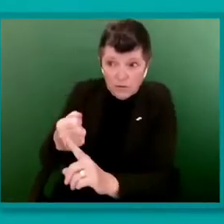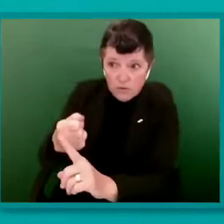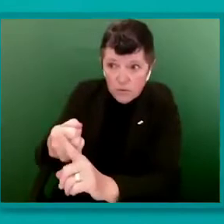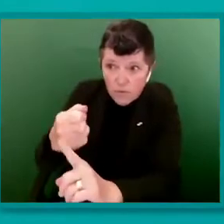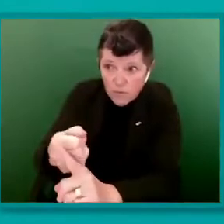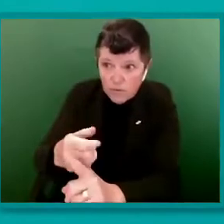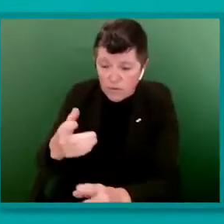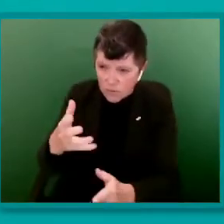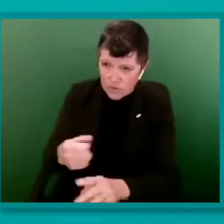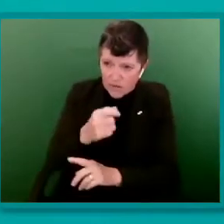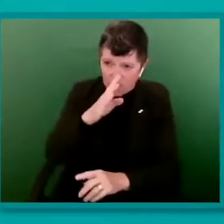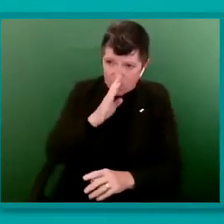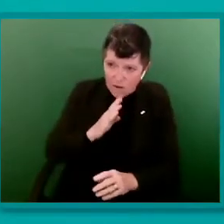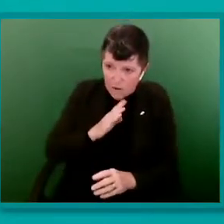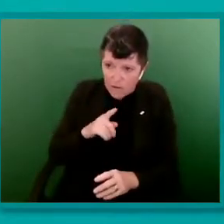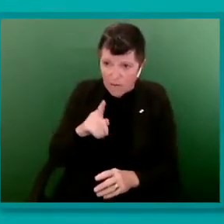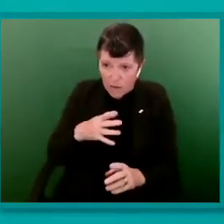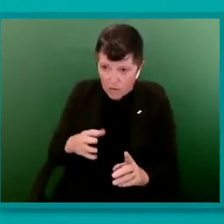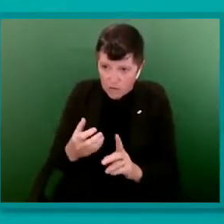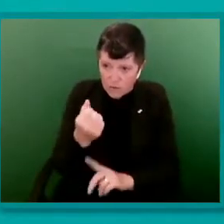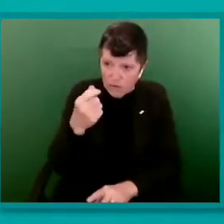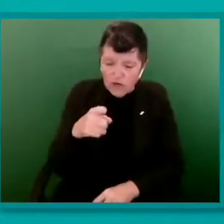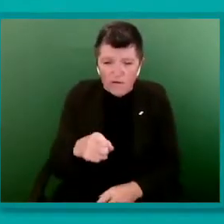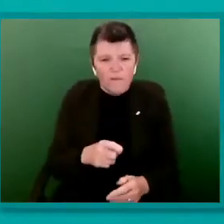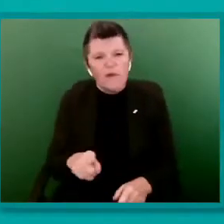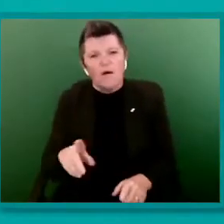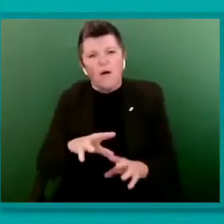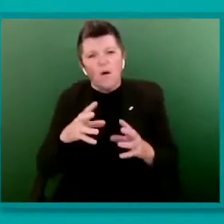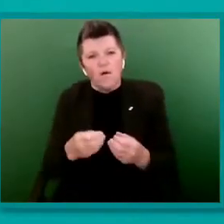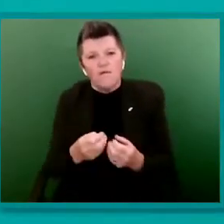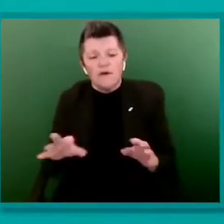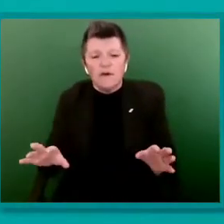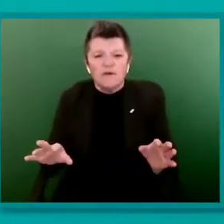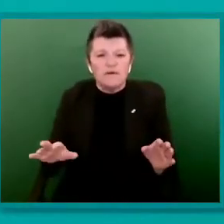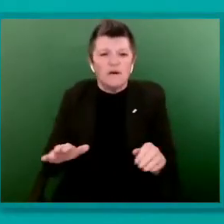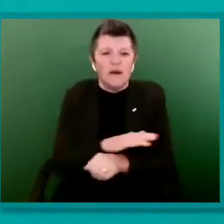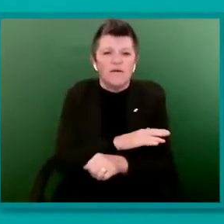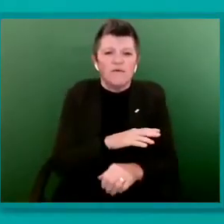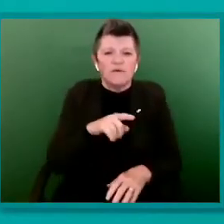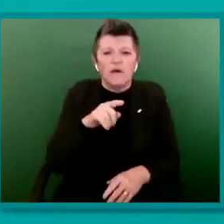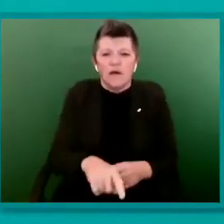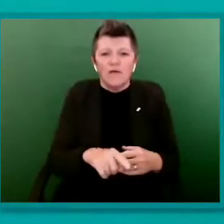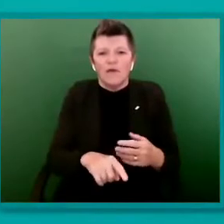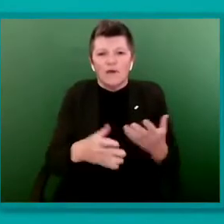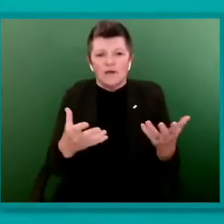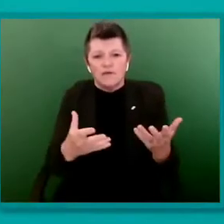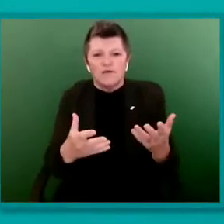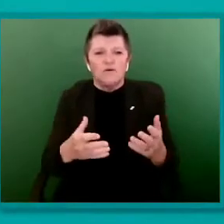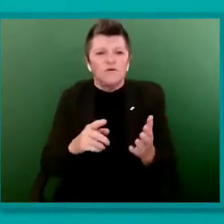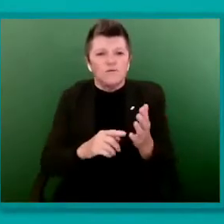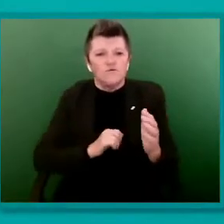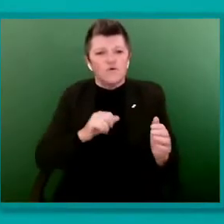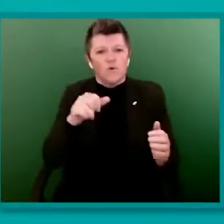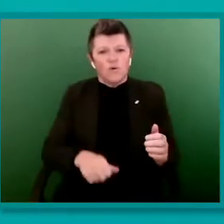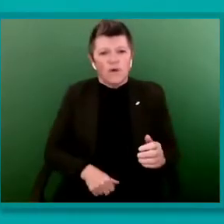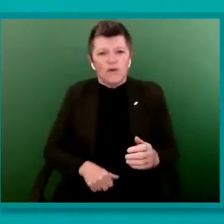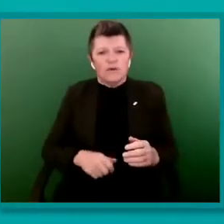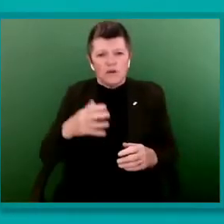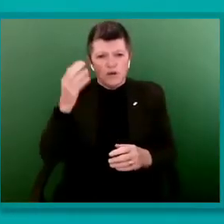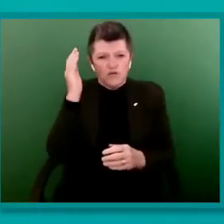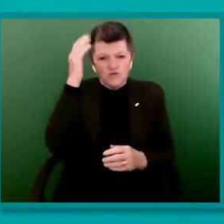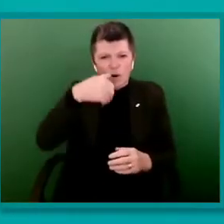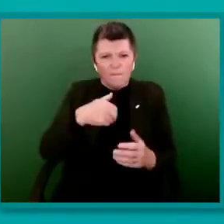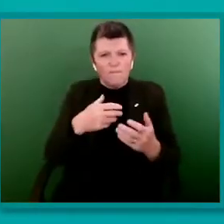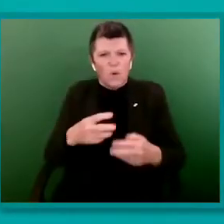this is all a cover for the Tories' Trumpian war on woke, where we're seeing a concerted effort to whip up a